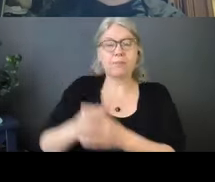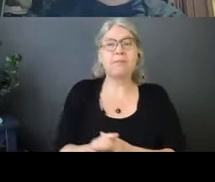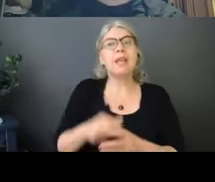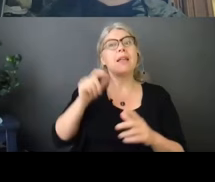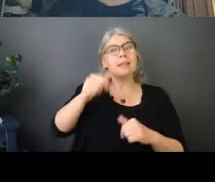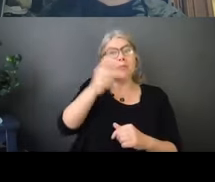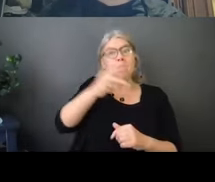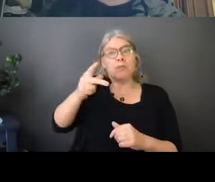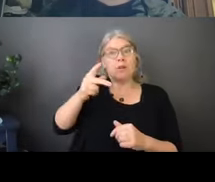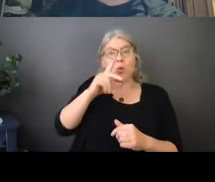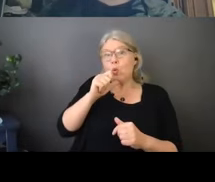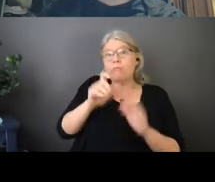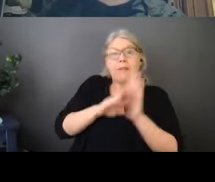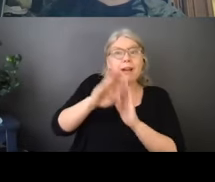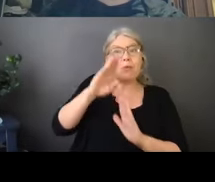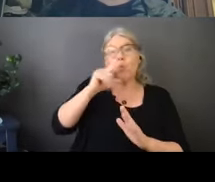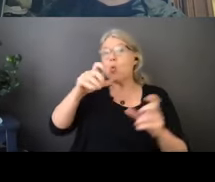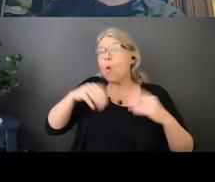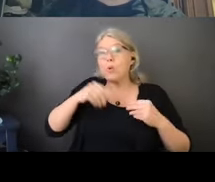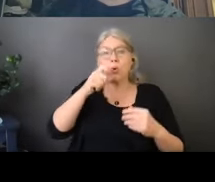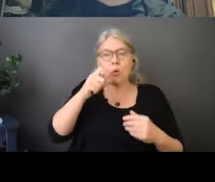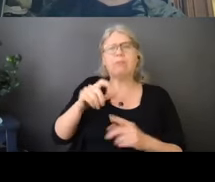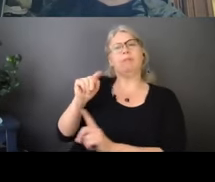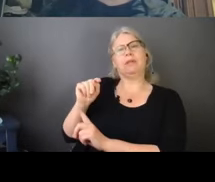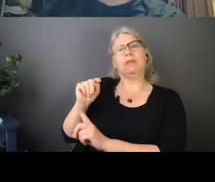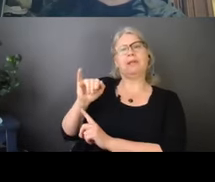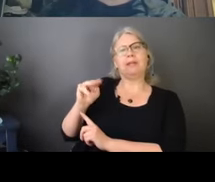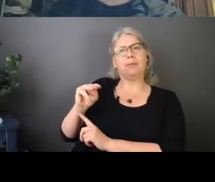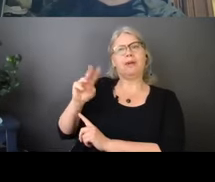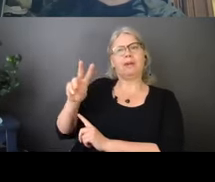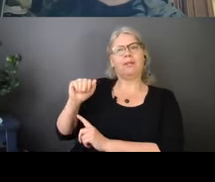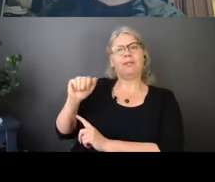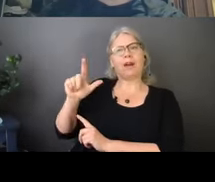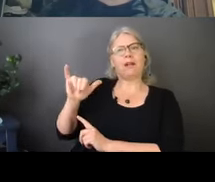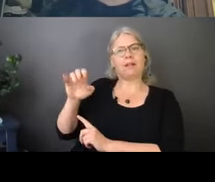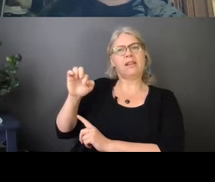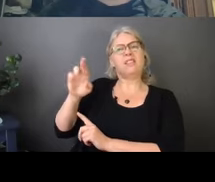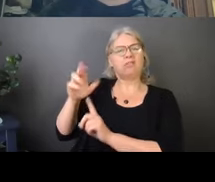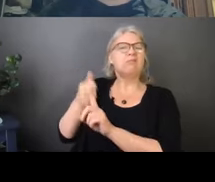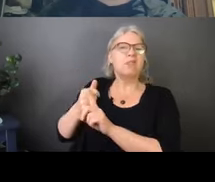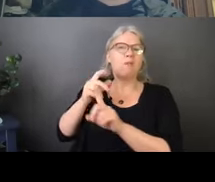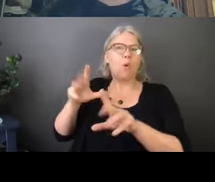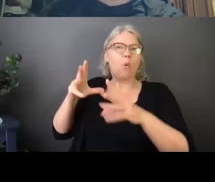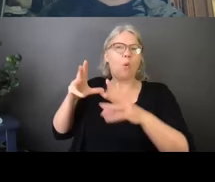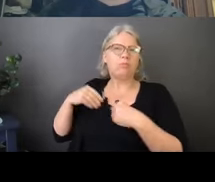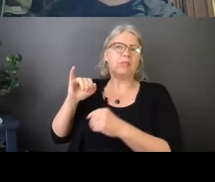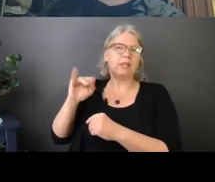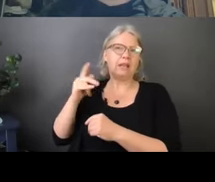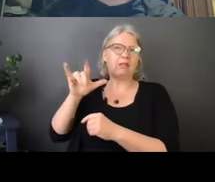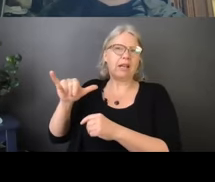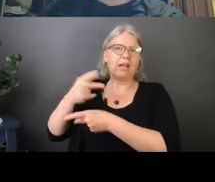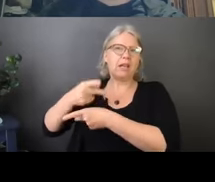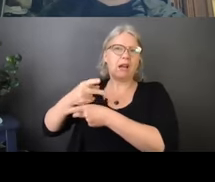Valliere, the owner of Integrity Care Consultants and neither hole or park is to be circulated without